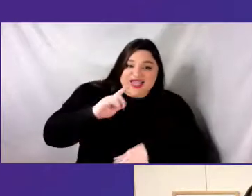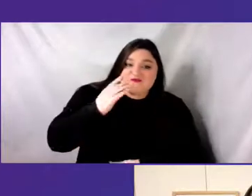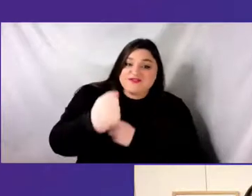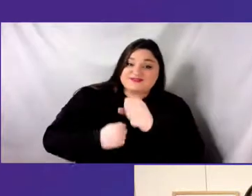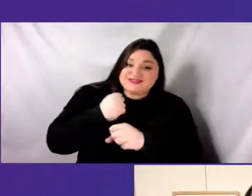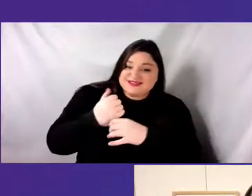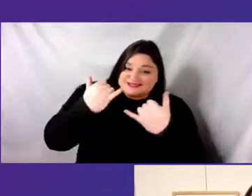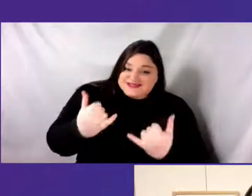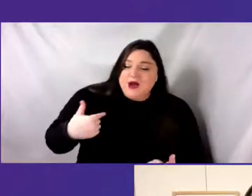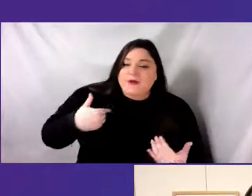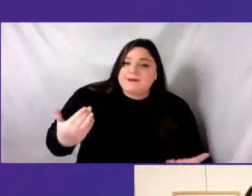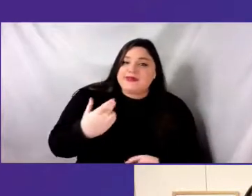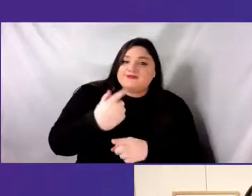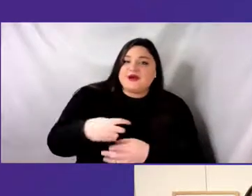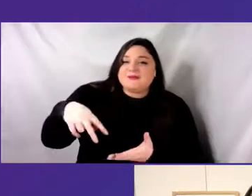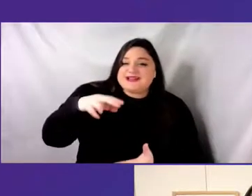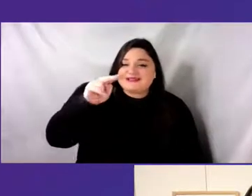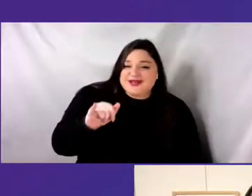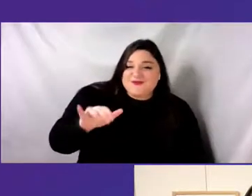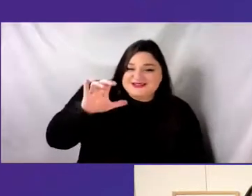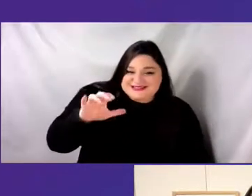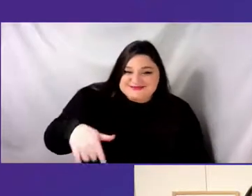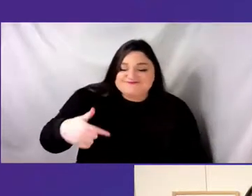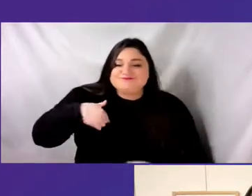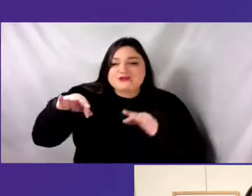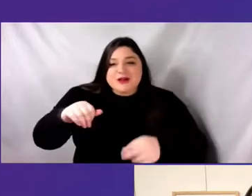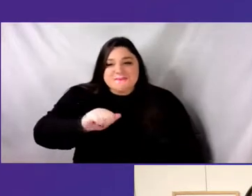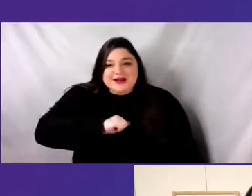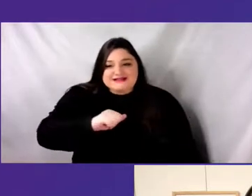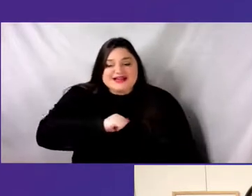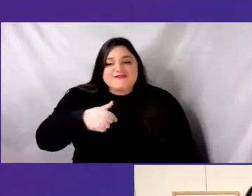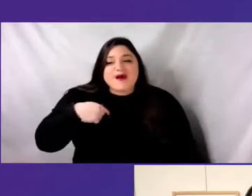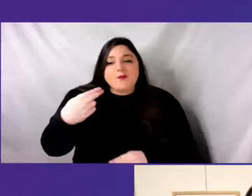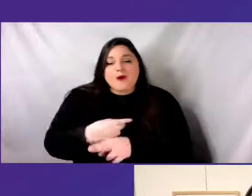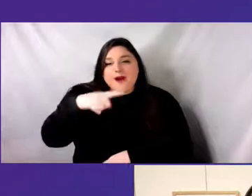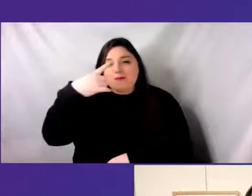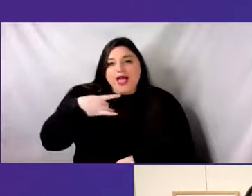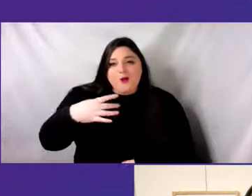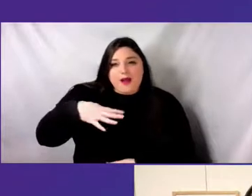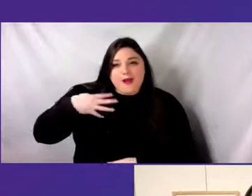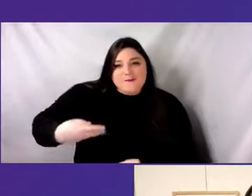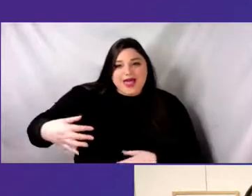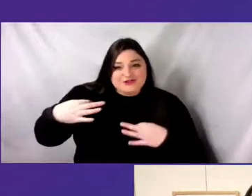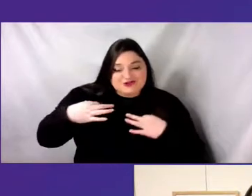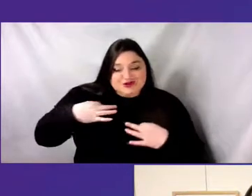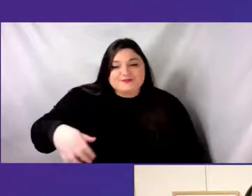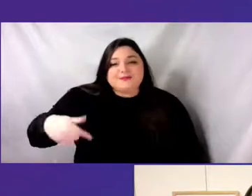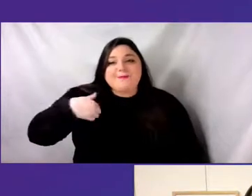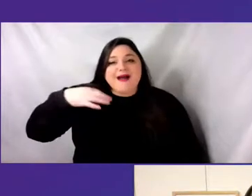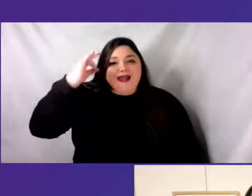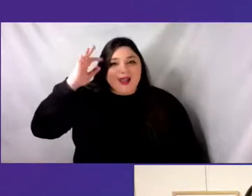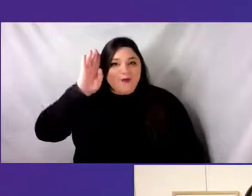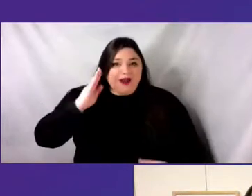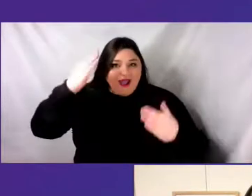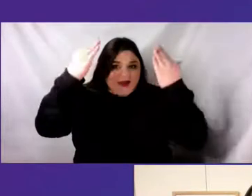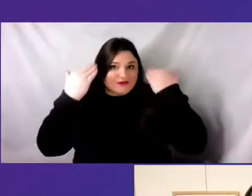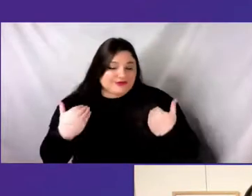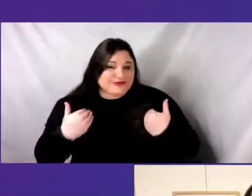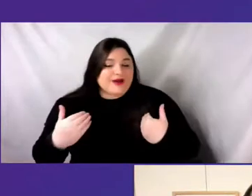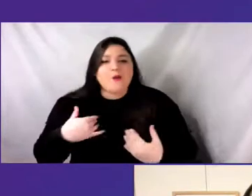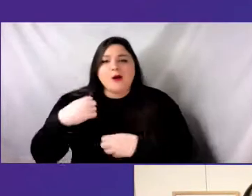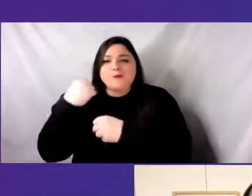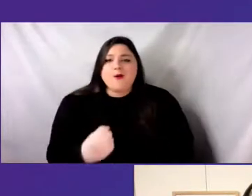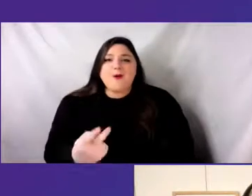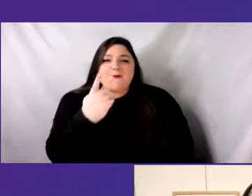black and white scarf with a black shirt. My hair is brown and on my shoulders. A bold pink lipstick.